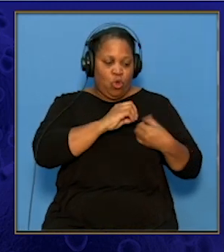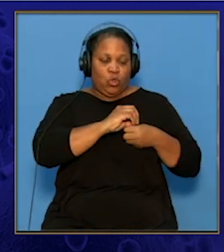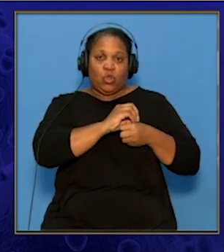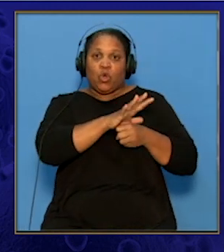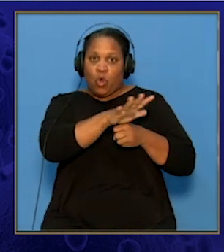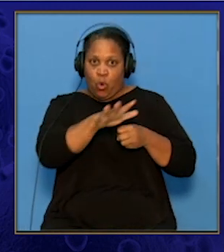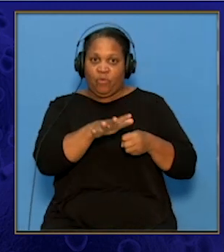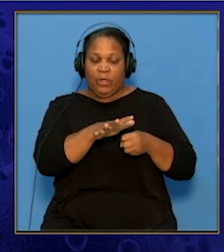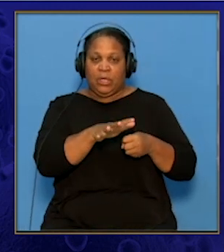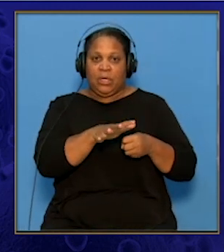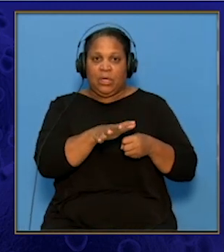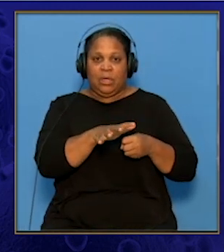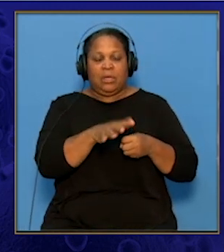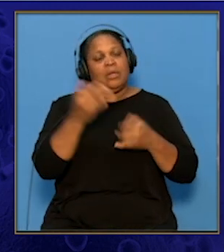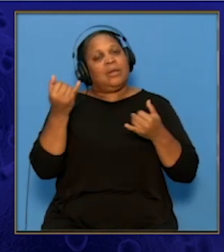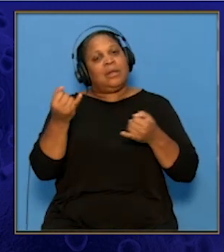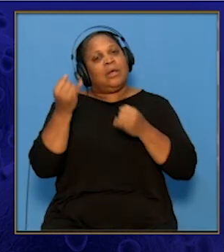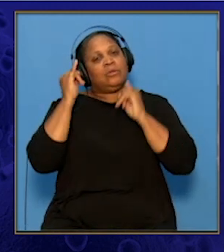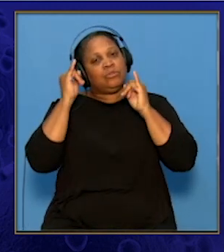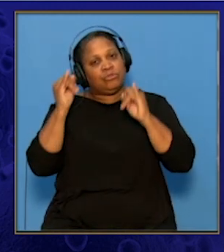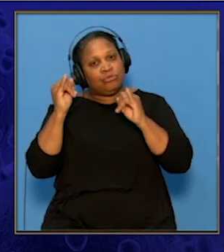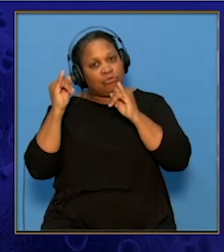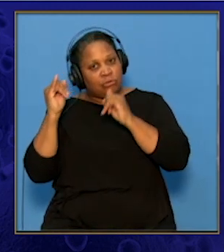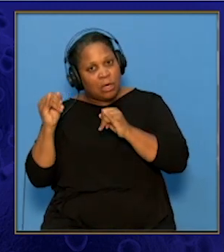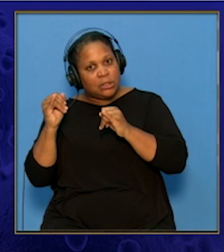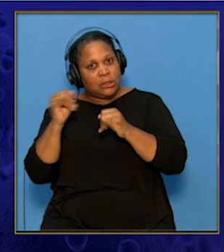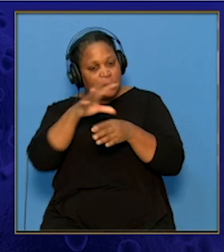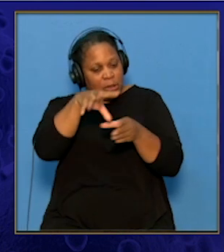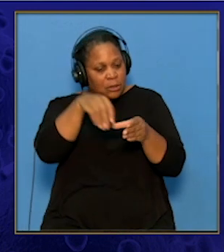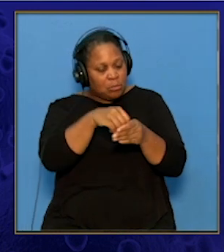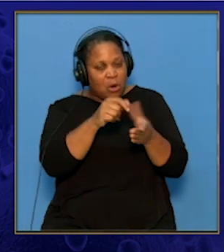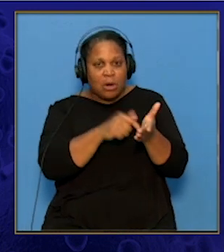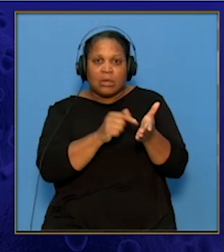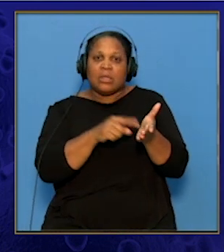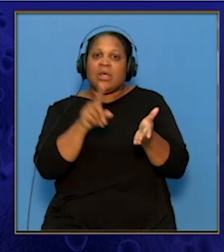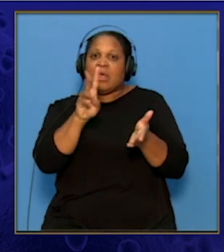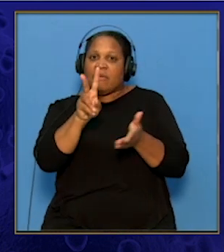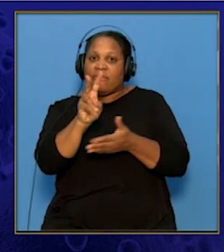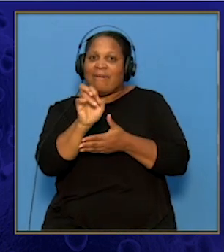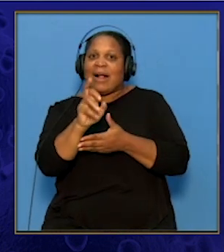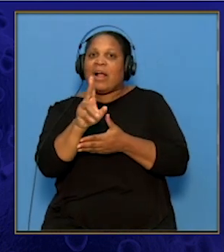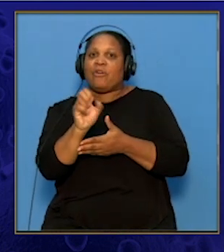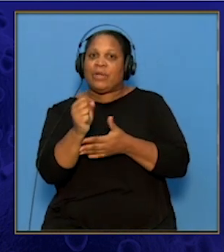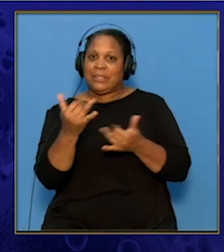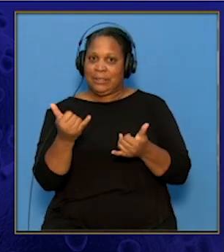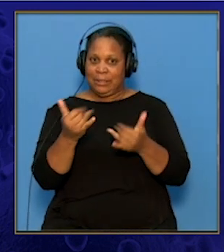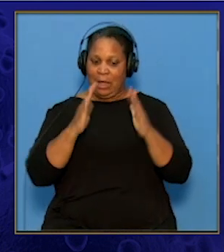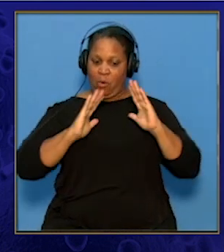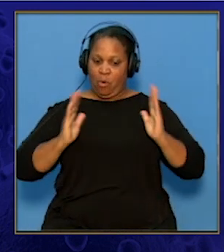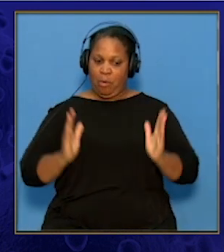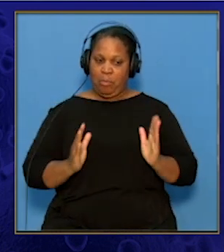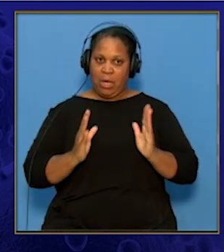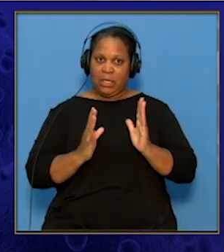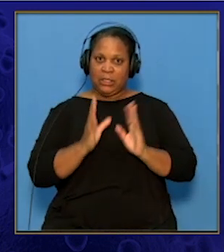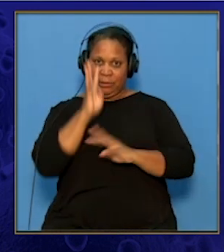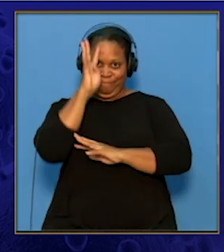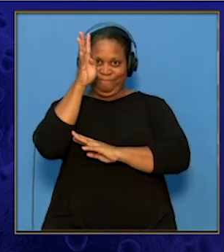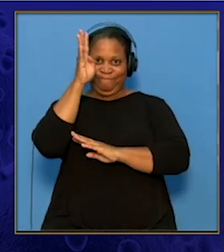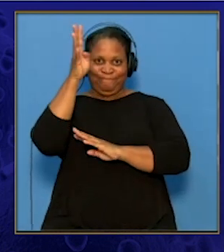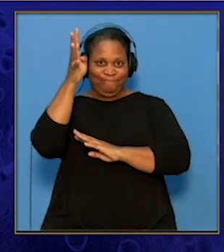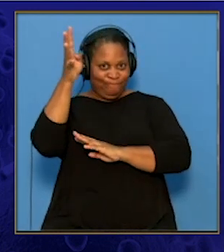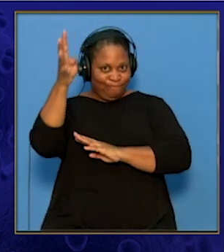By providing the instructions for making this part of the virus, our bodies can make the spike protein ourselves